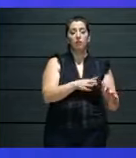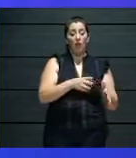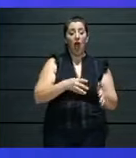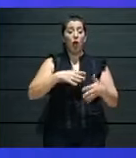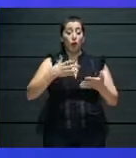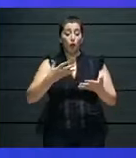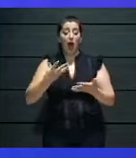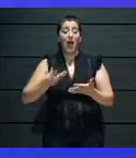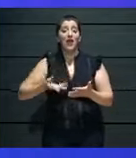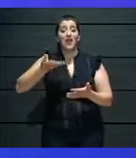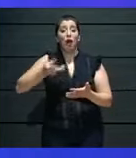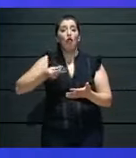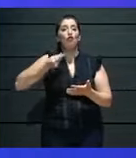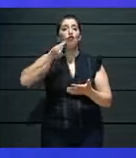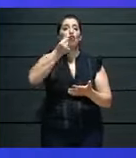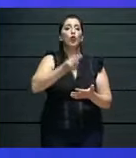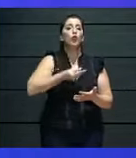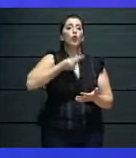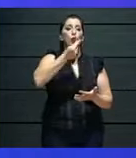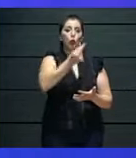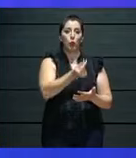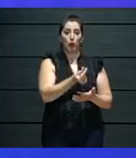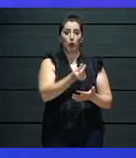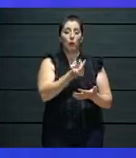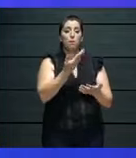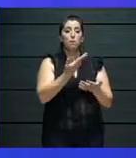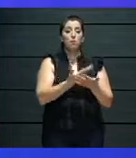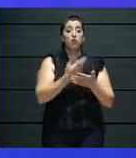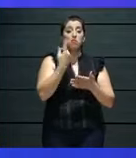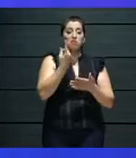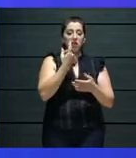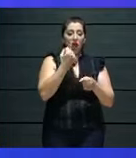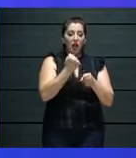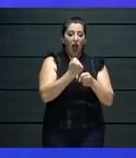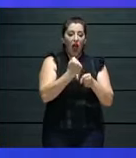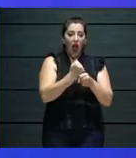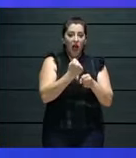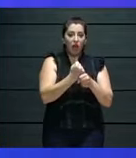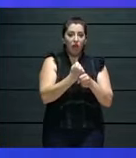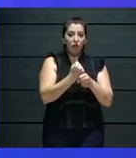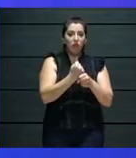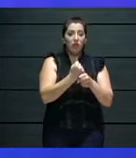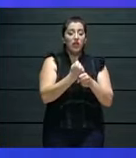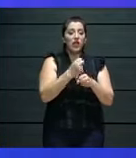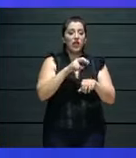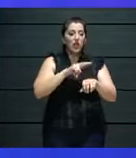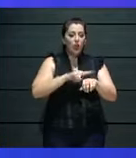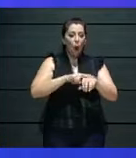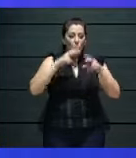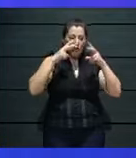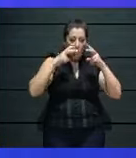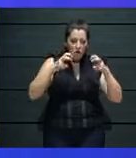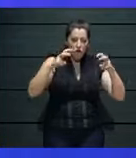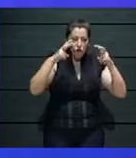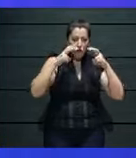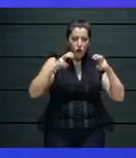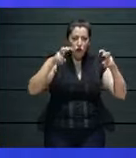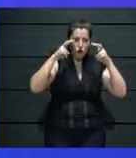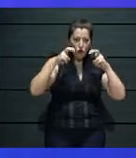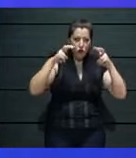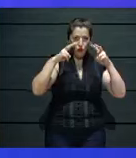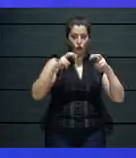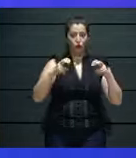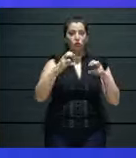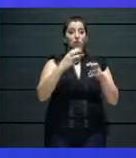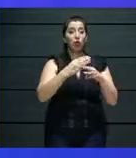to explore other ways and means of doing television, for instance. And we worked hand-in-hand